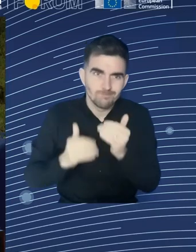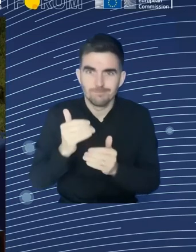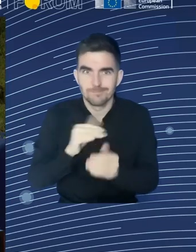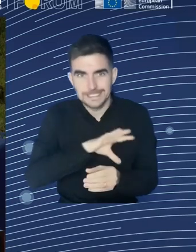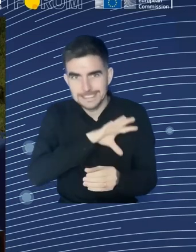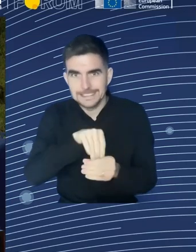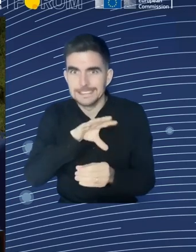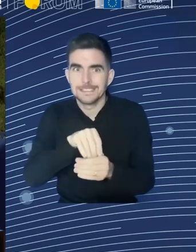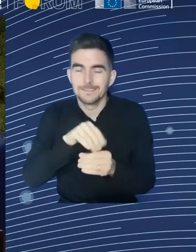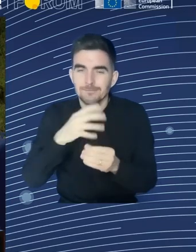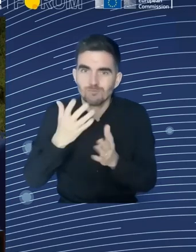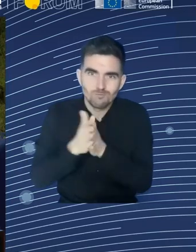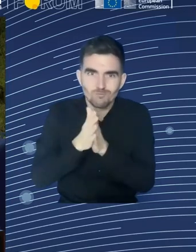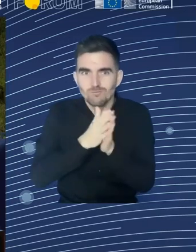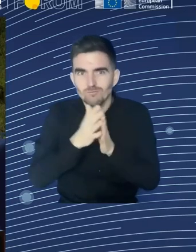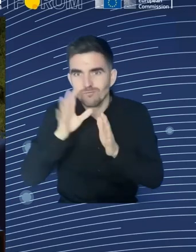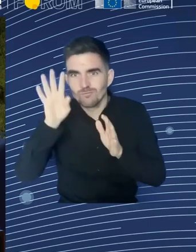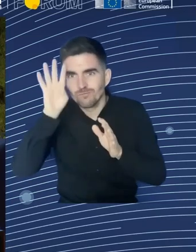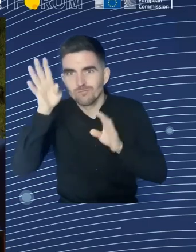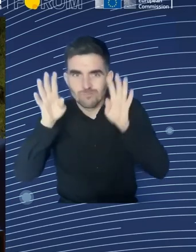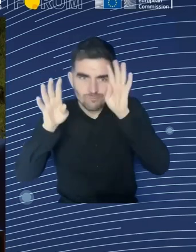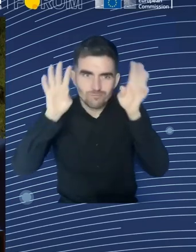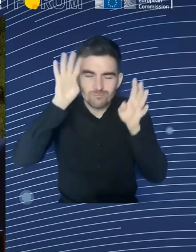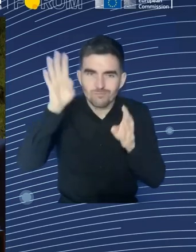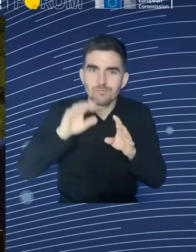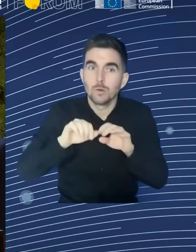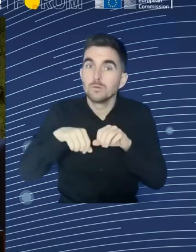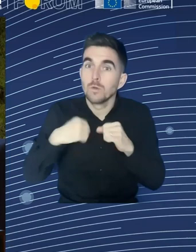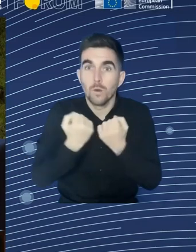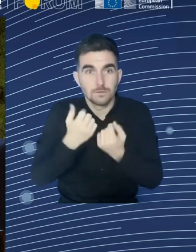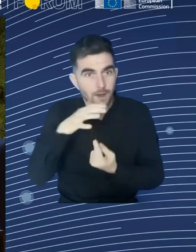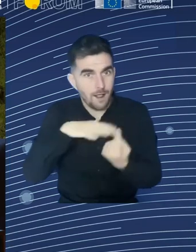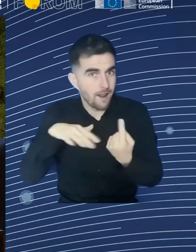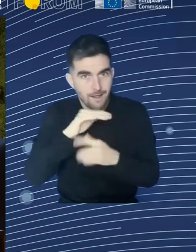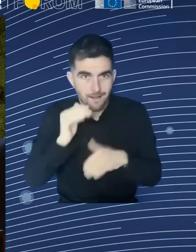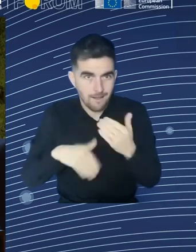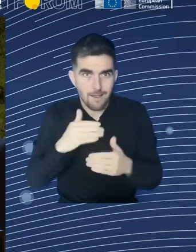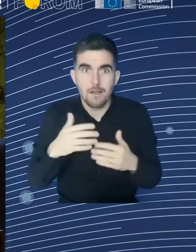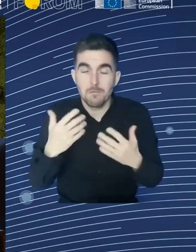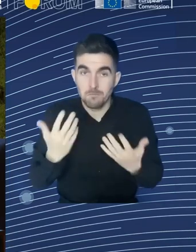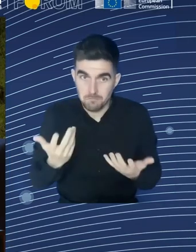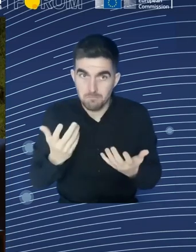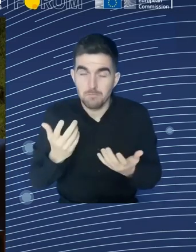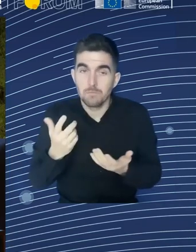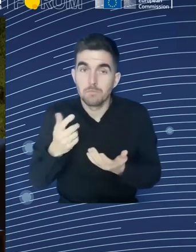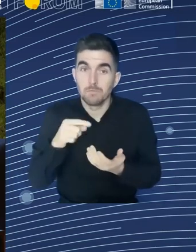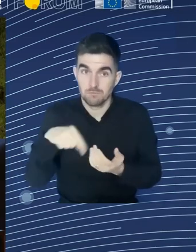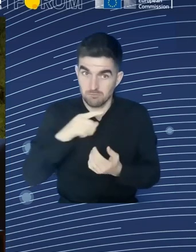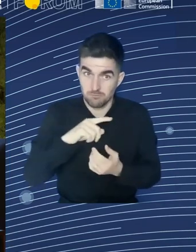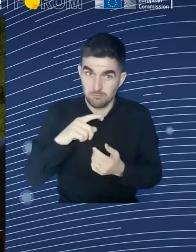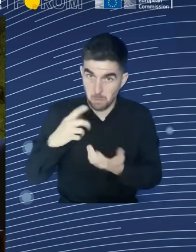getting more profits, but getting more motivated people and reaching